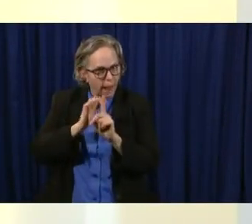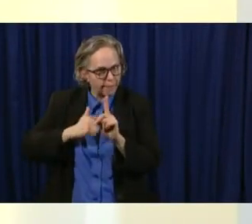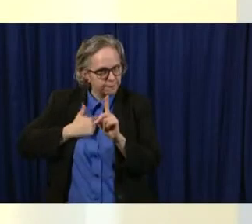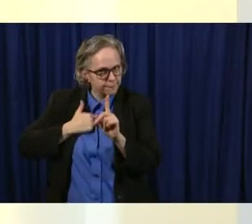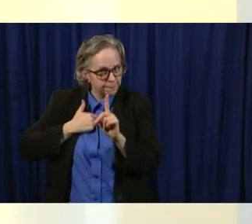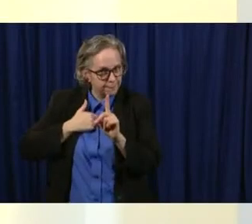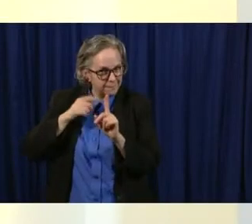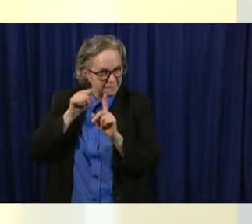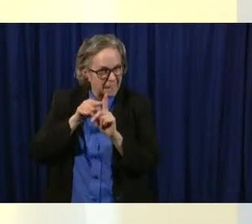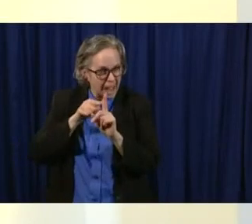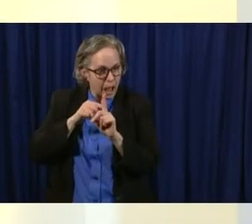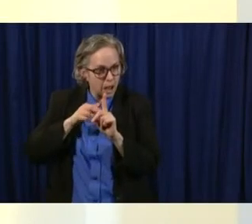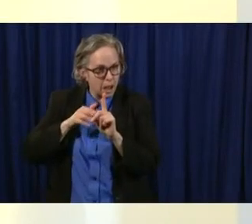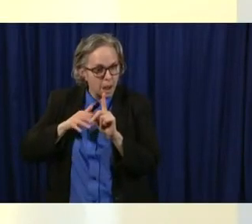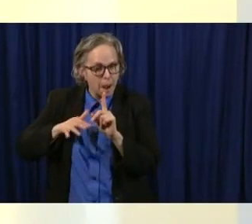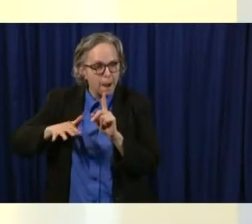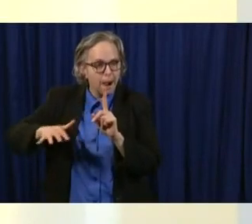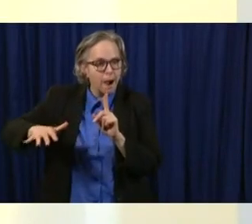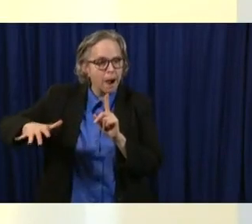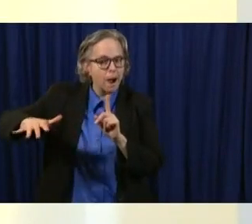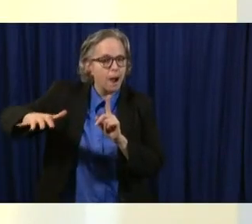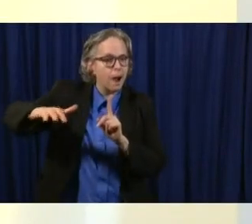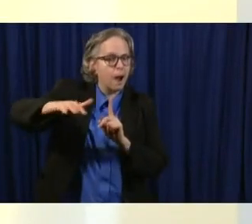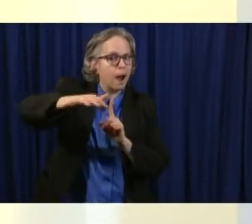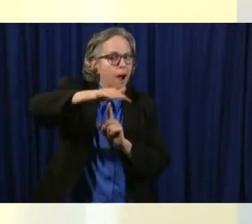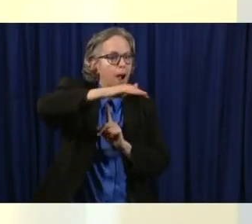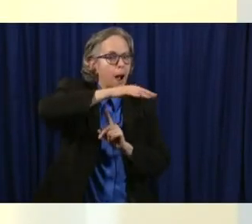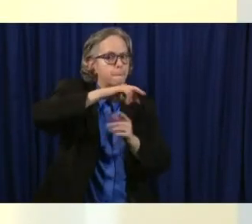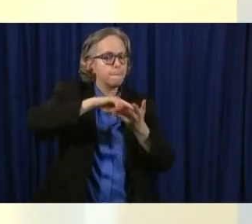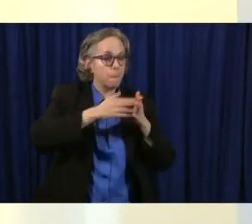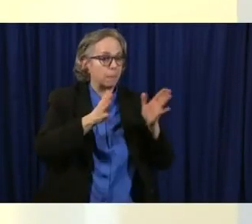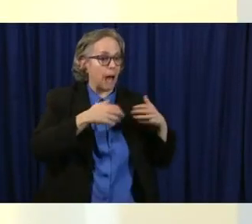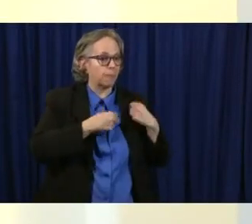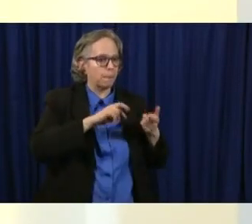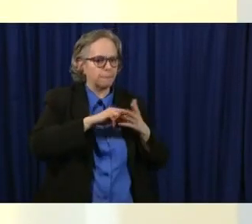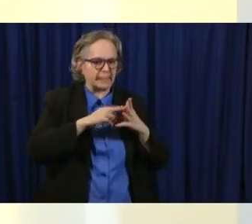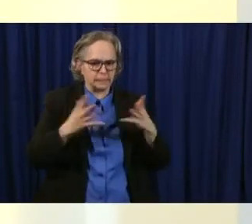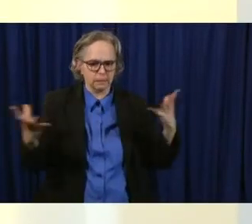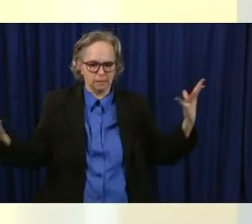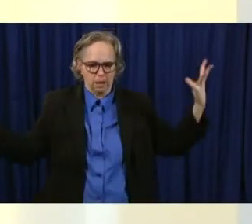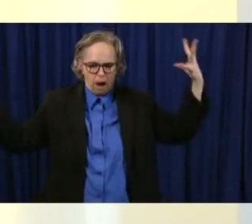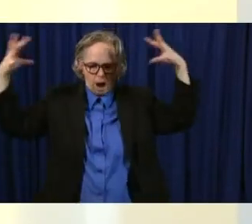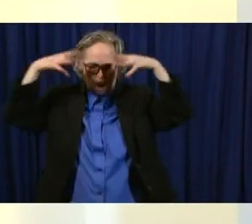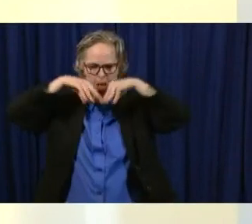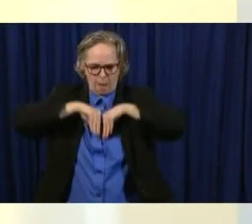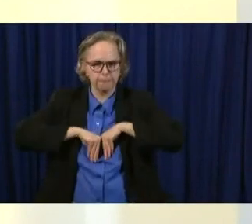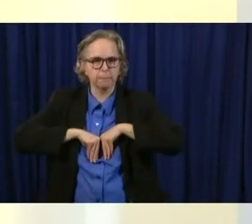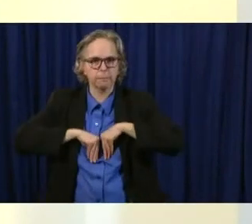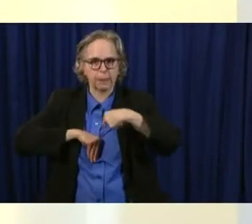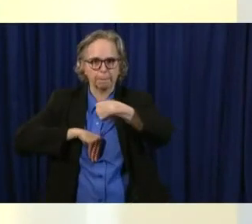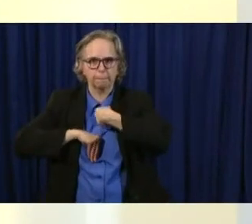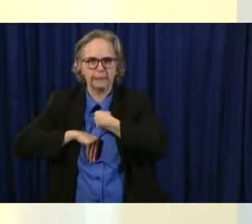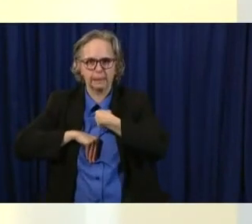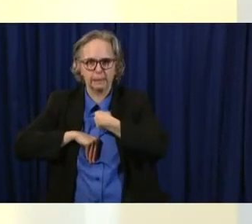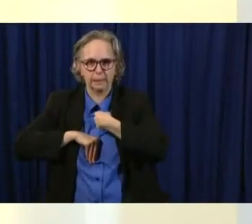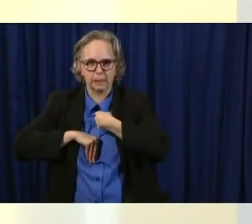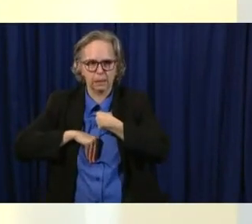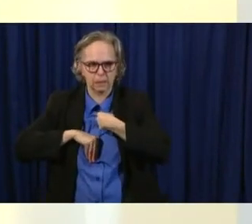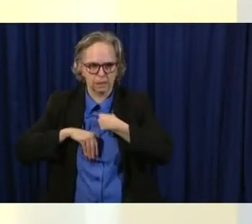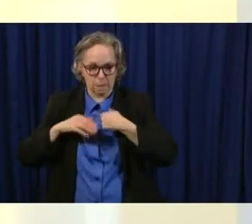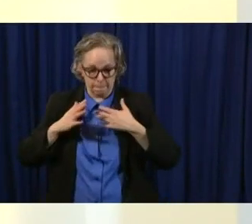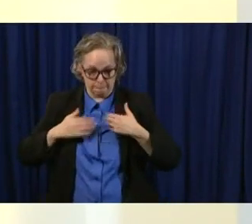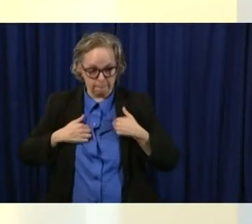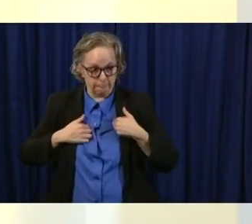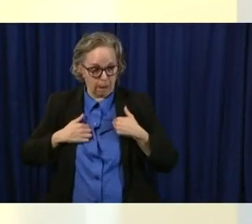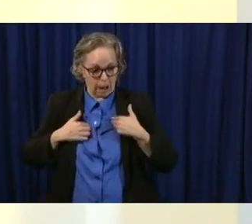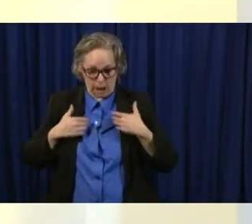really is about all of those things collectively. And to move forward, we are all going to have to continue to be